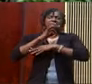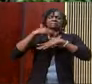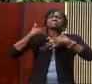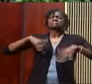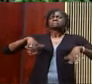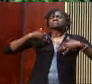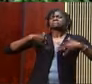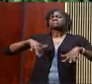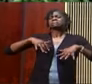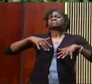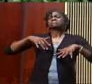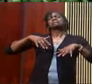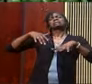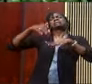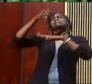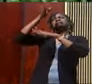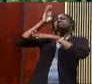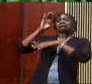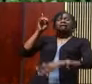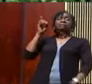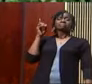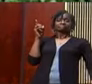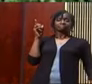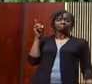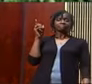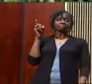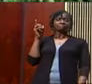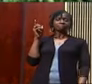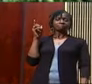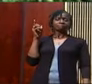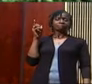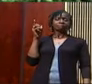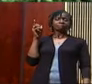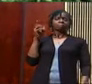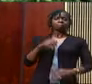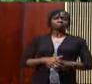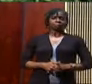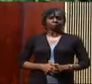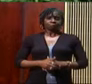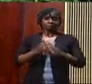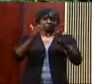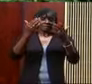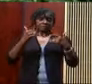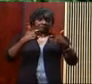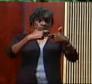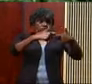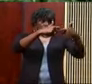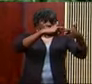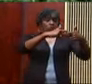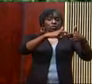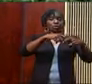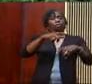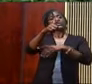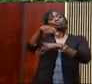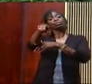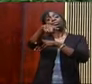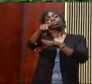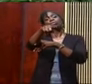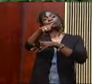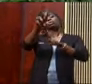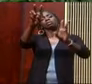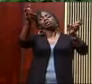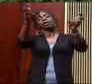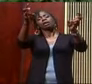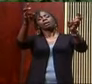to the God of heaven. I want to put a tag on this text and for these few moments, I want to talk about y'all gonna make me lose my